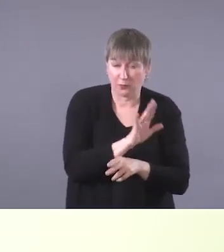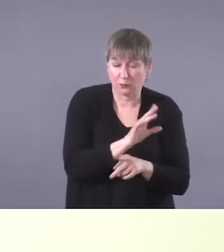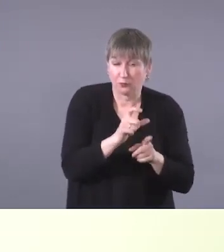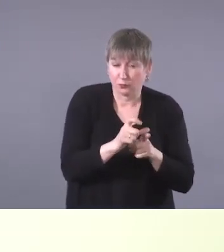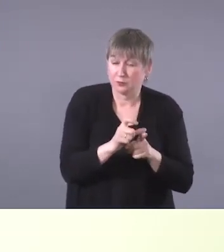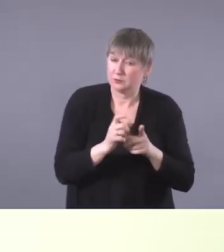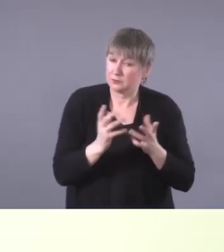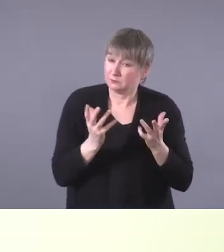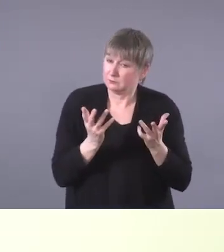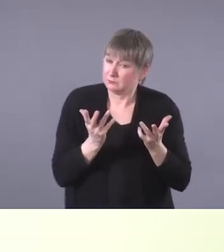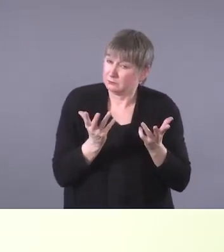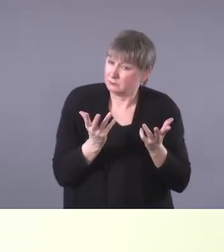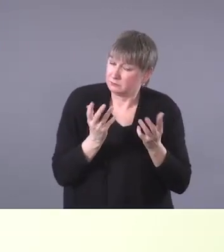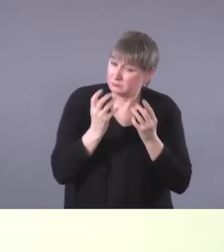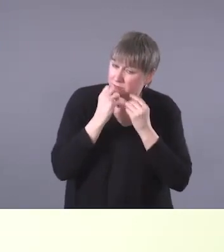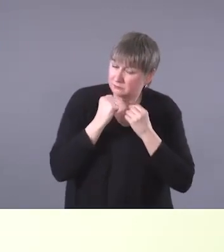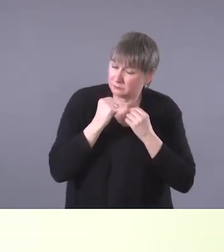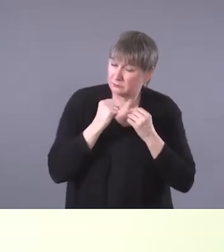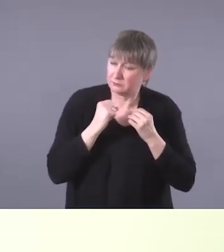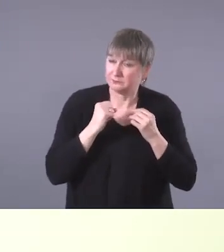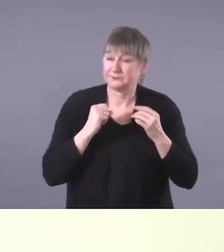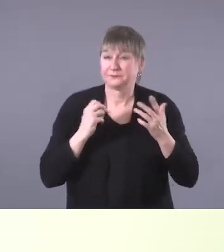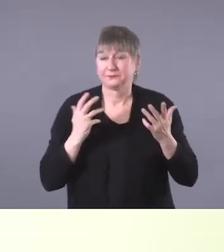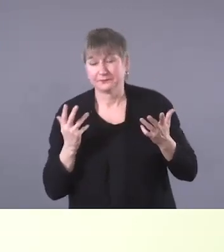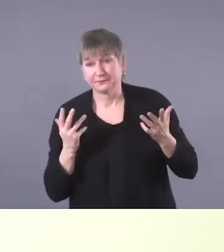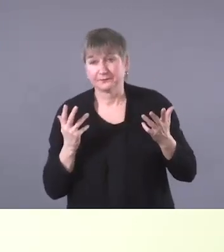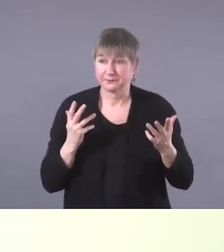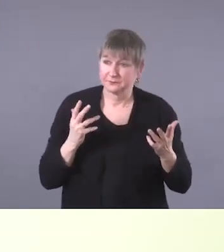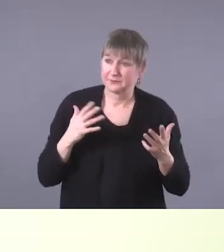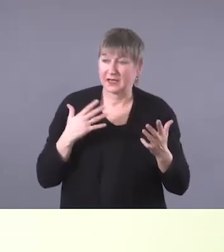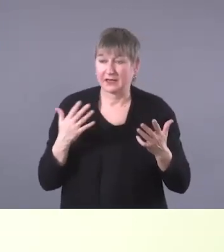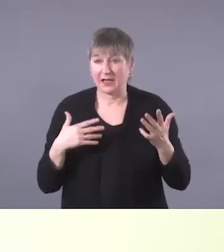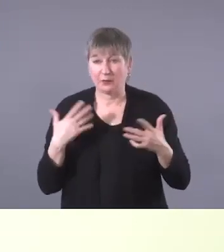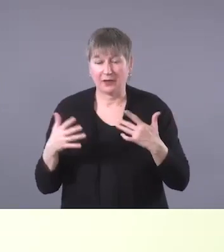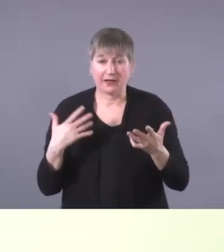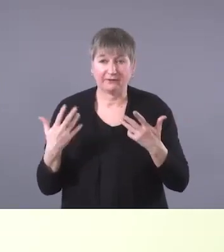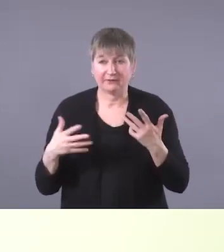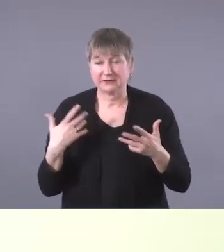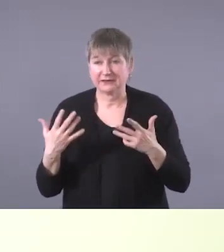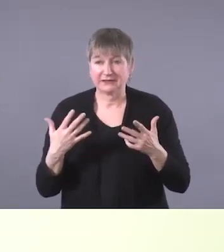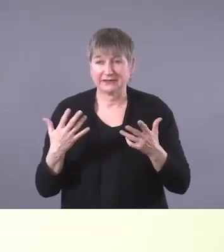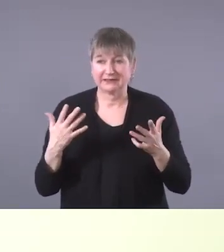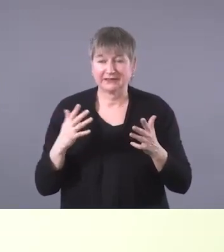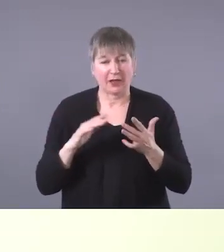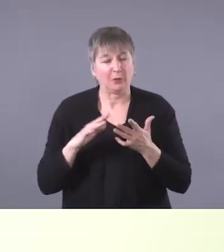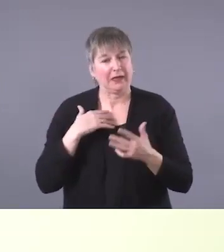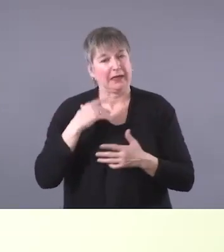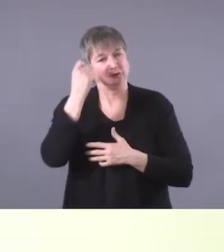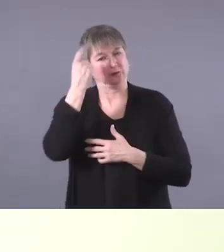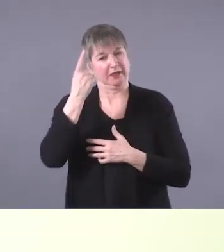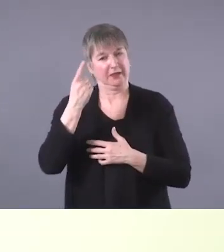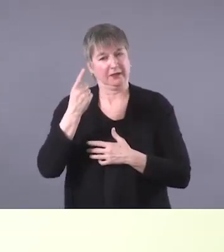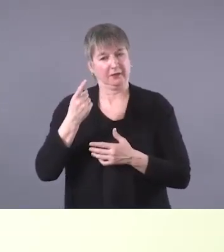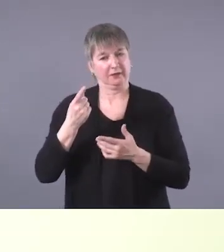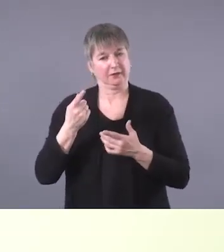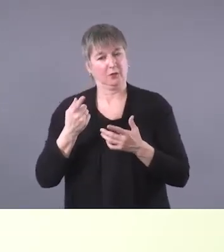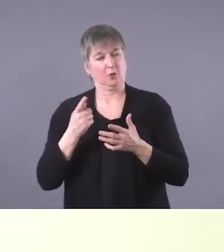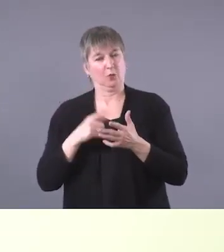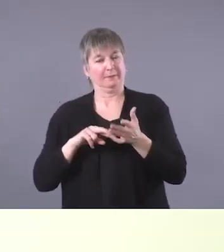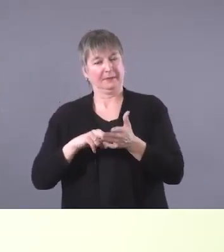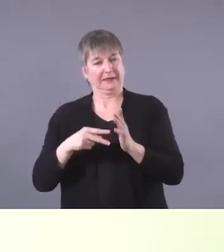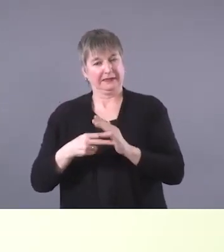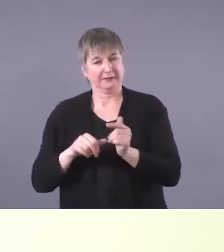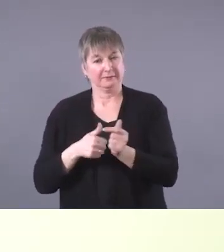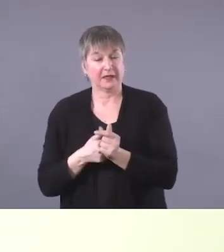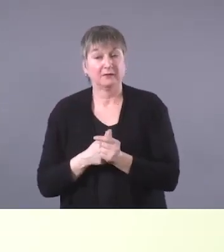we, um, have a good sense of what we're talking about when we, when we refer to them. But, um, in our